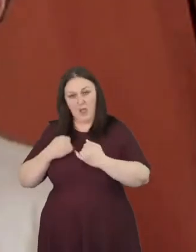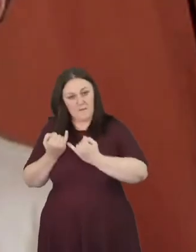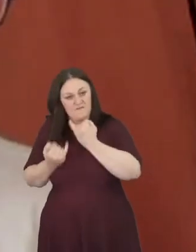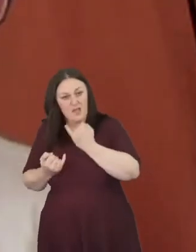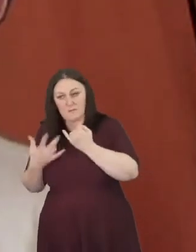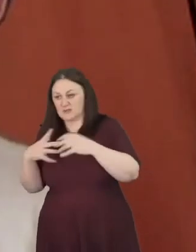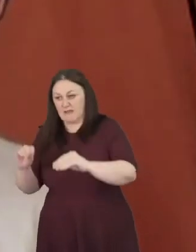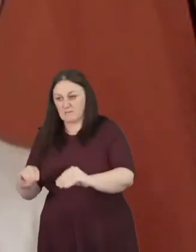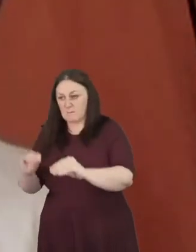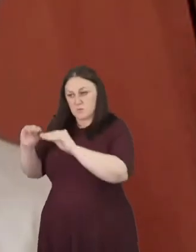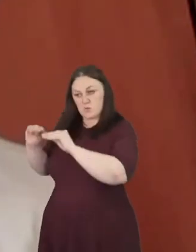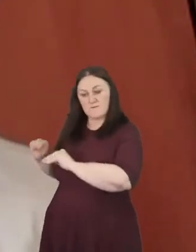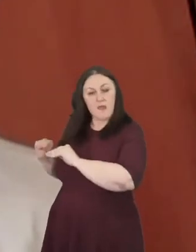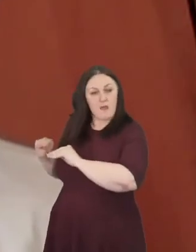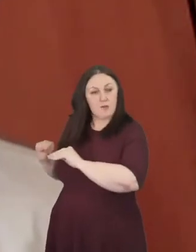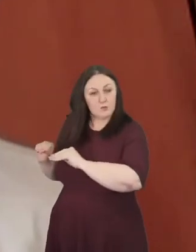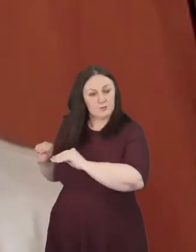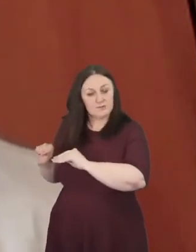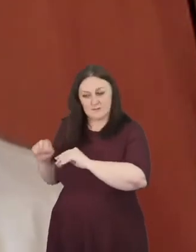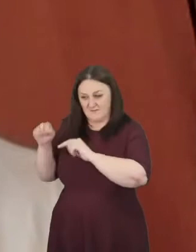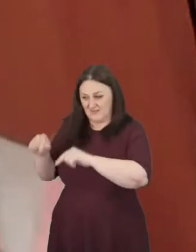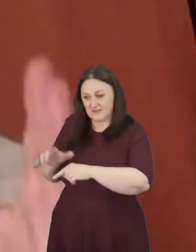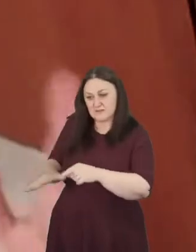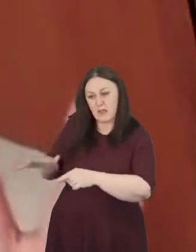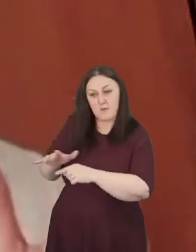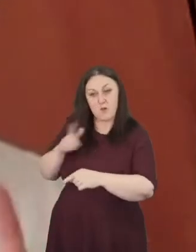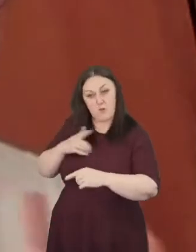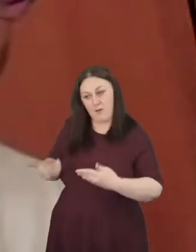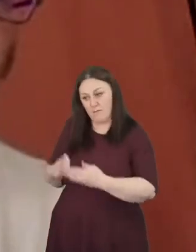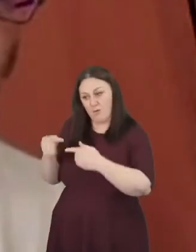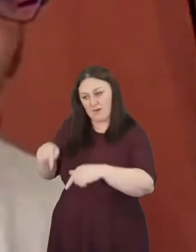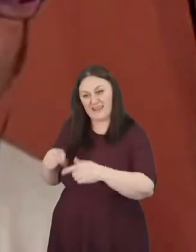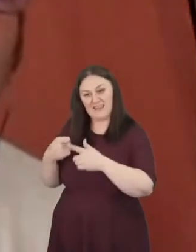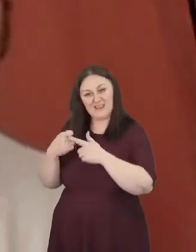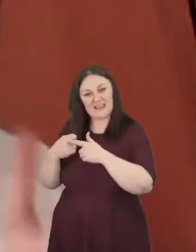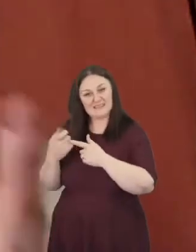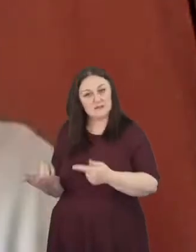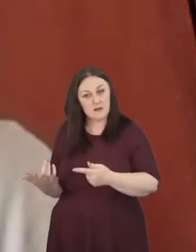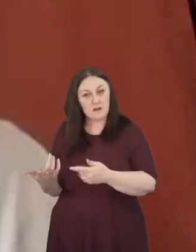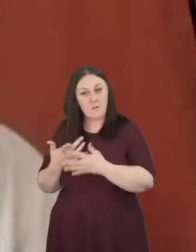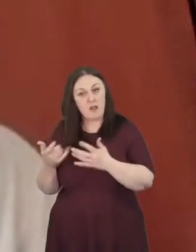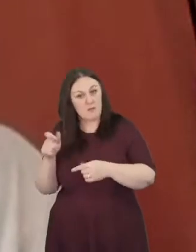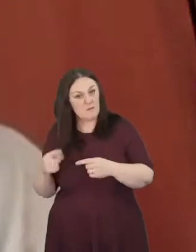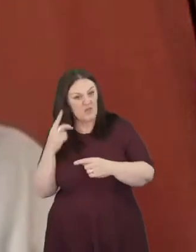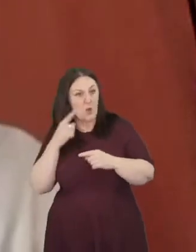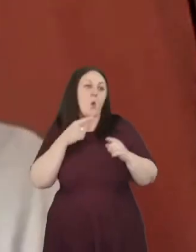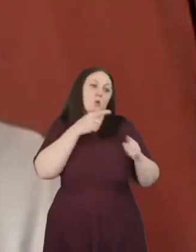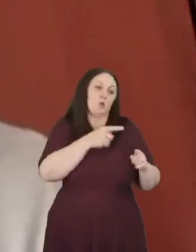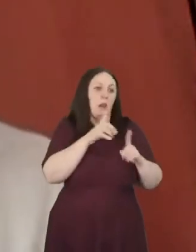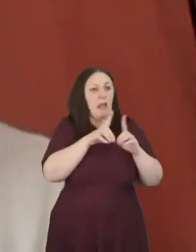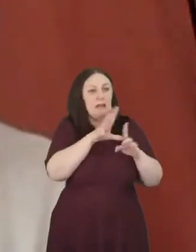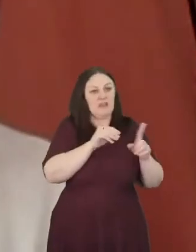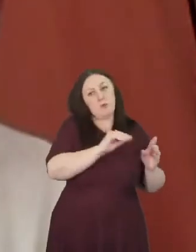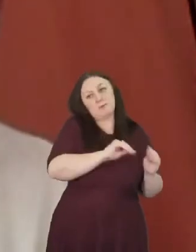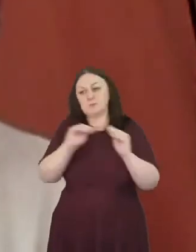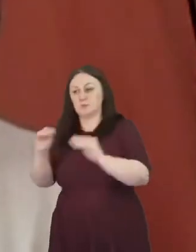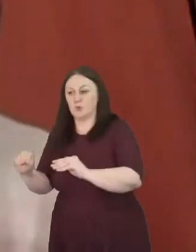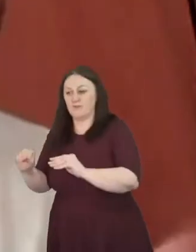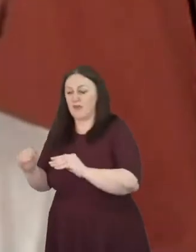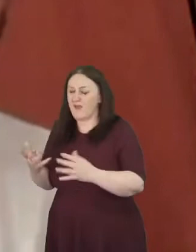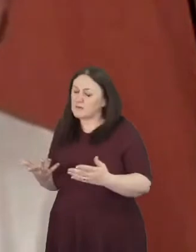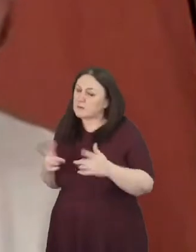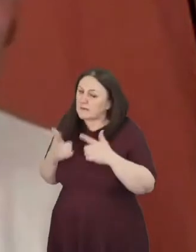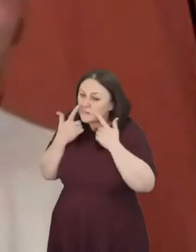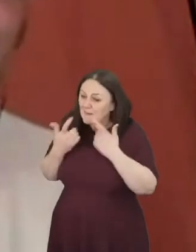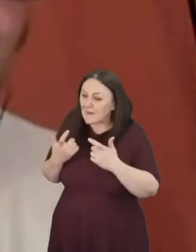the neighborhood i was born in and so i think you know if we're not careful then one person's dignity or their